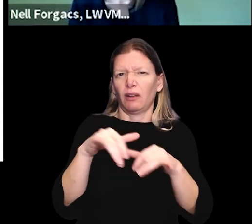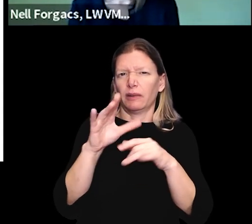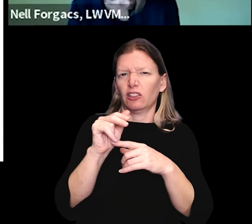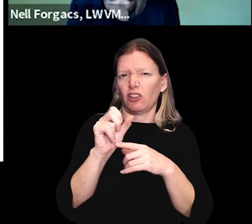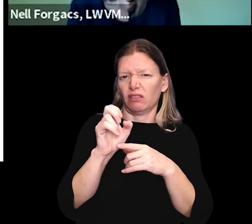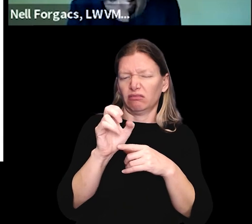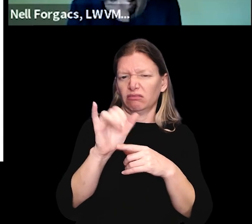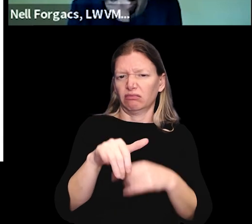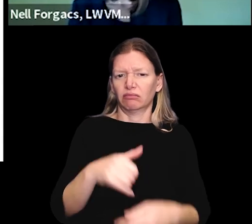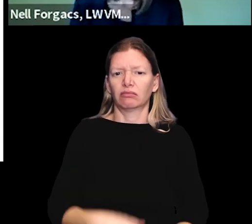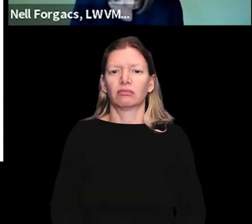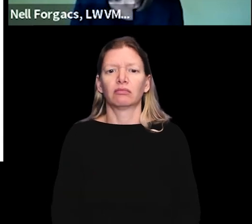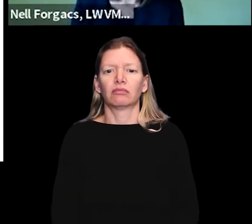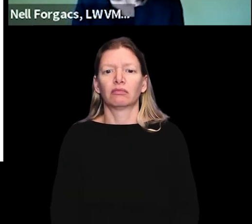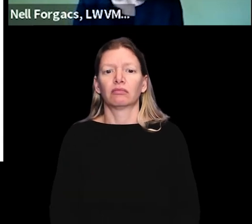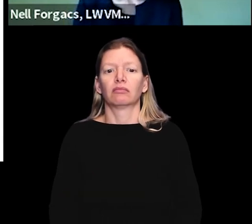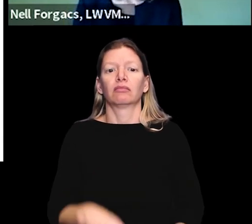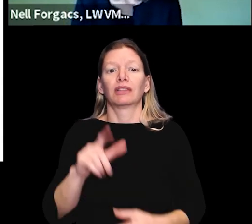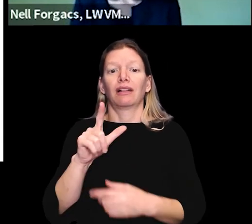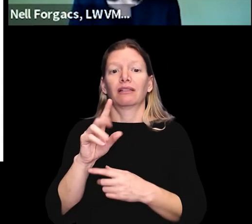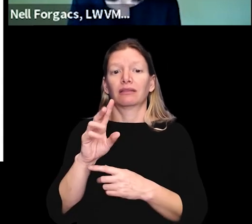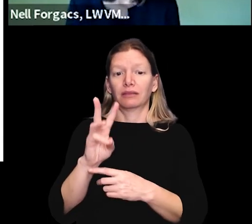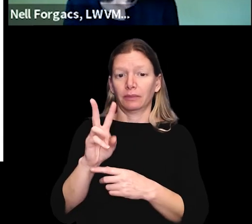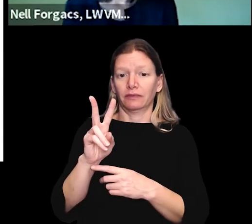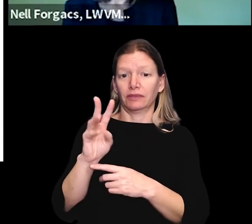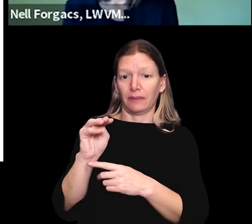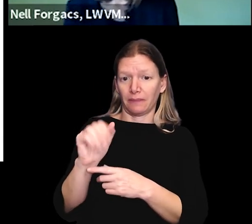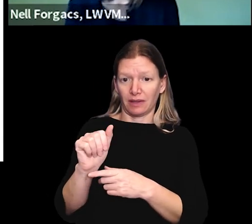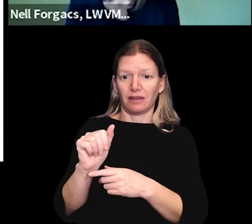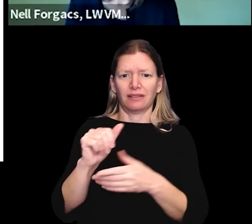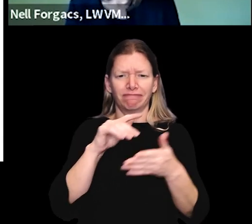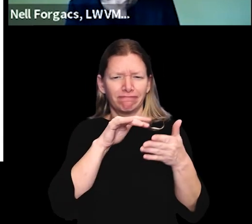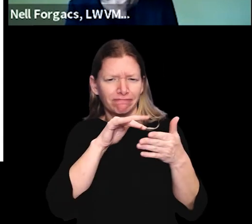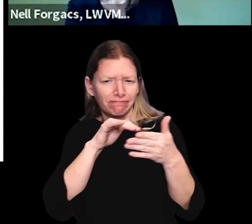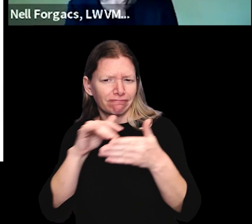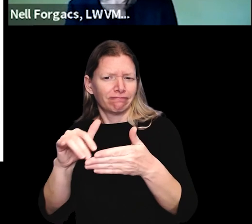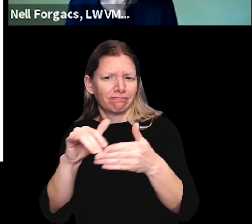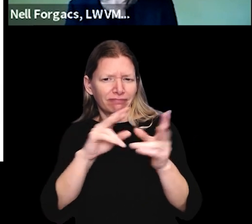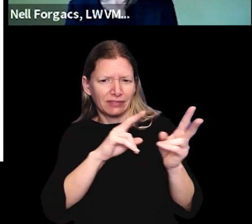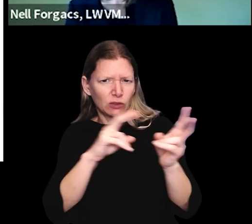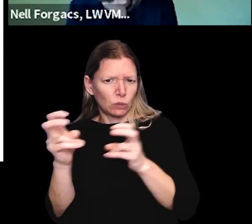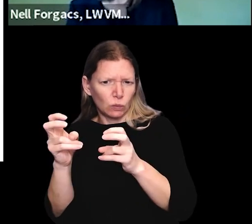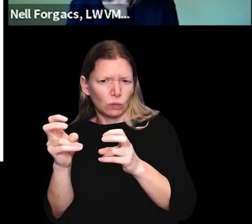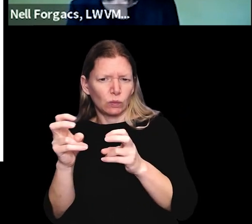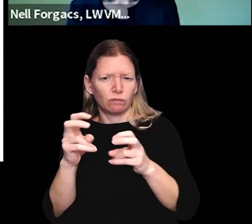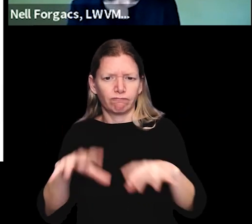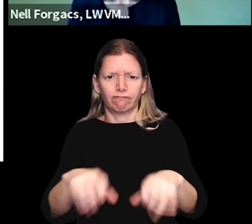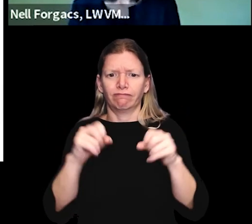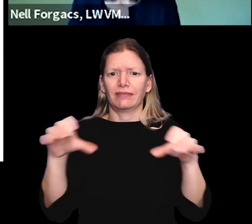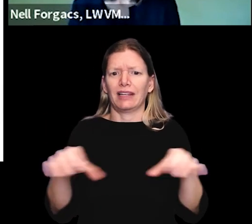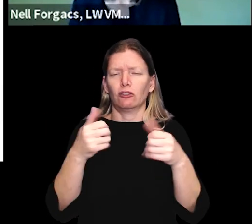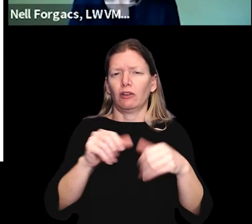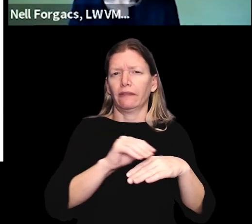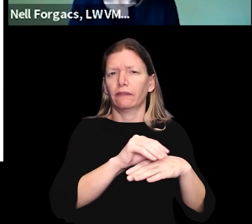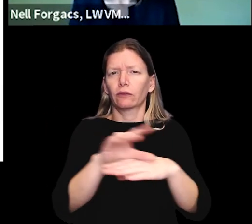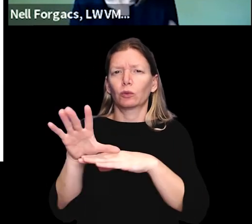Common Cause. So, from the inception of the LWBMA, the LWBMA studied issues and